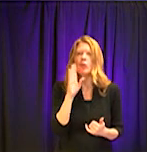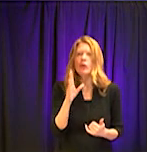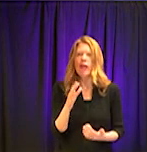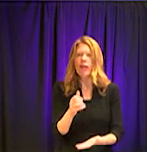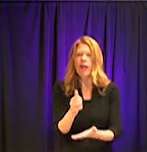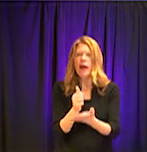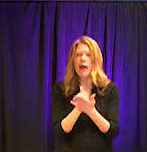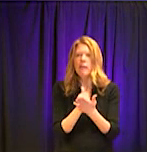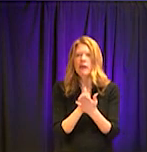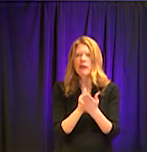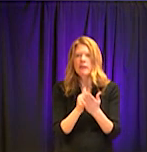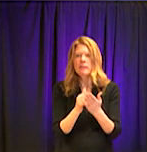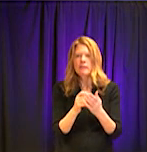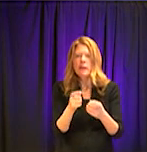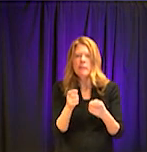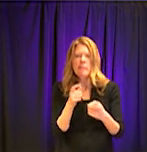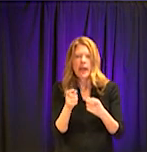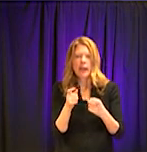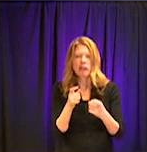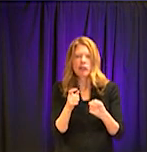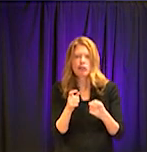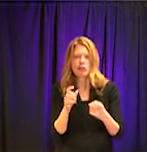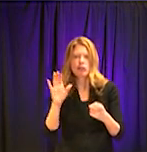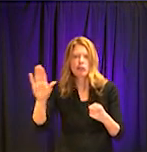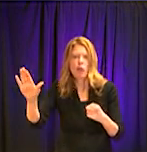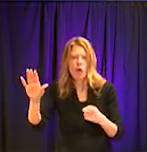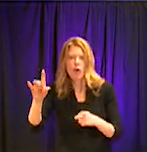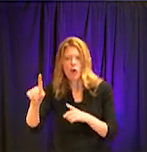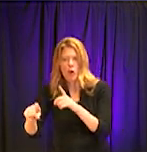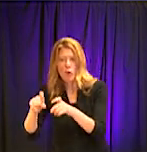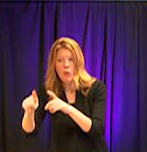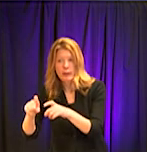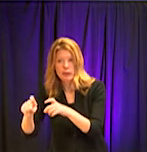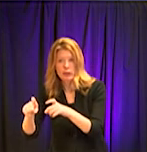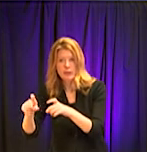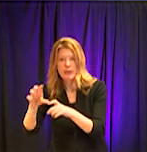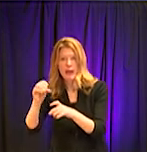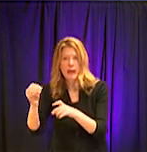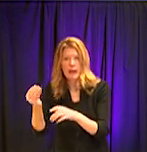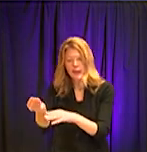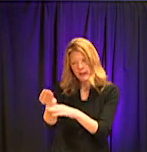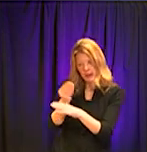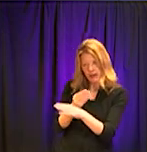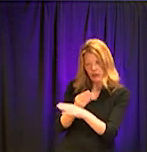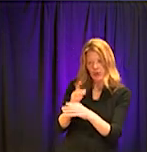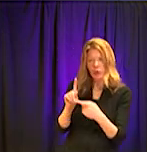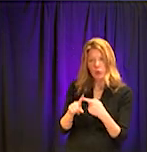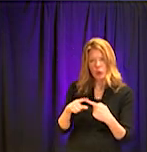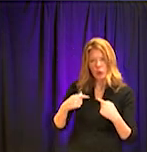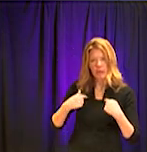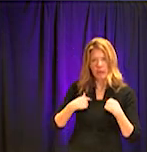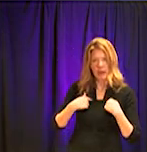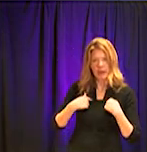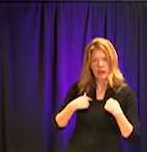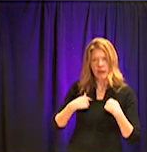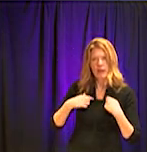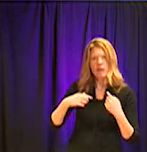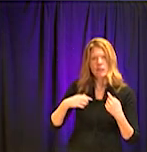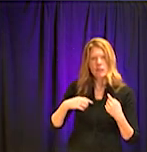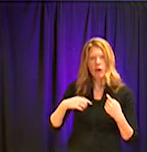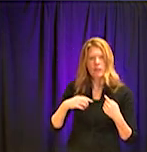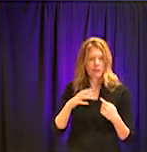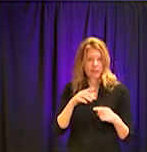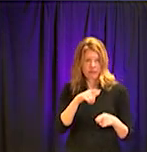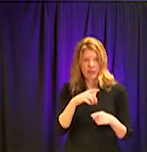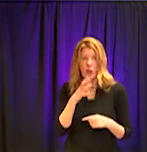questions, funneling those questions to me. And so please feel free to send her your questions. And Lakeitha, when you have